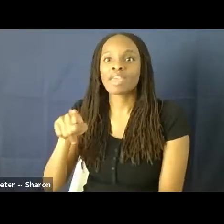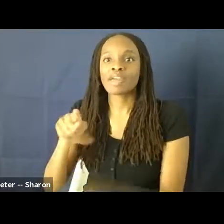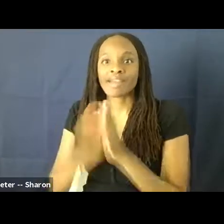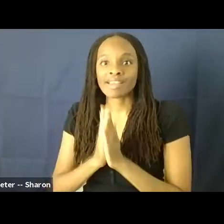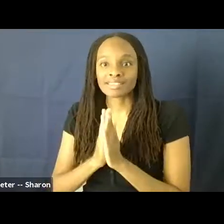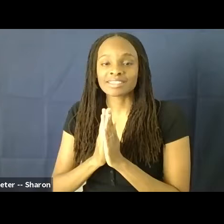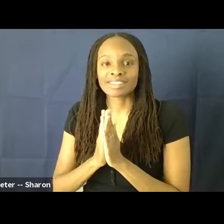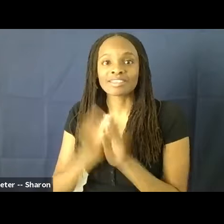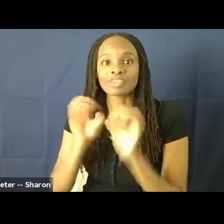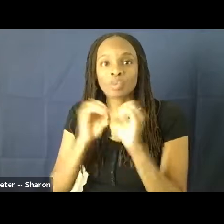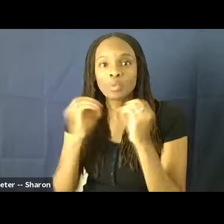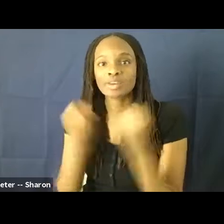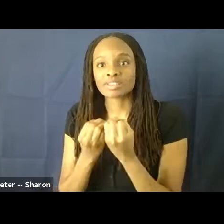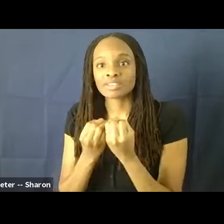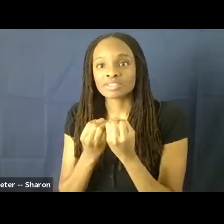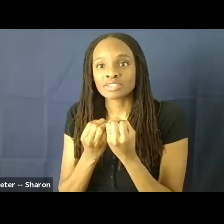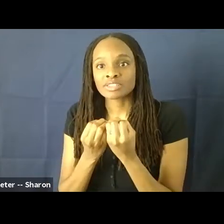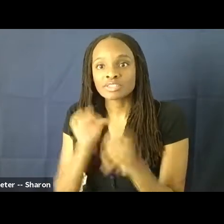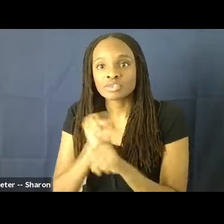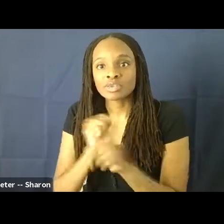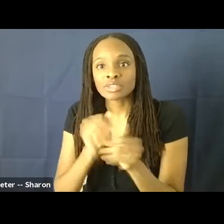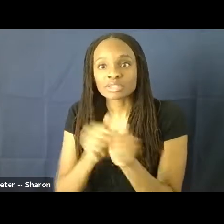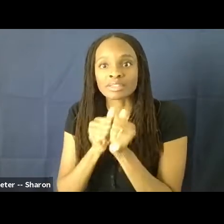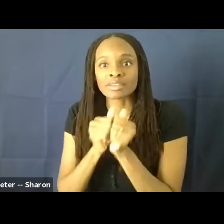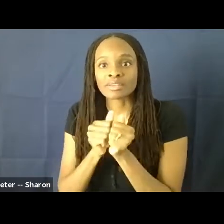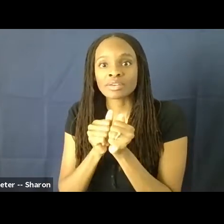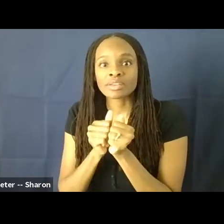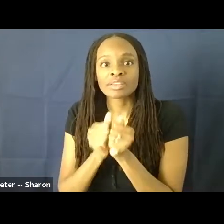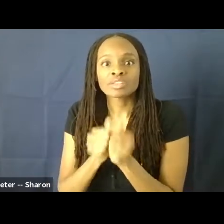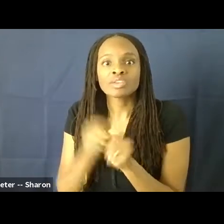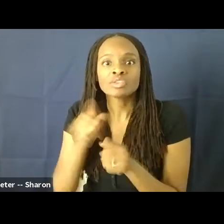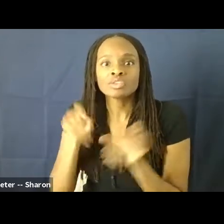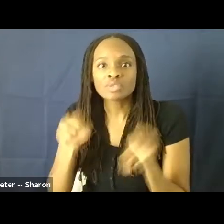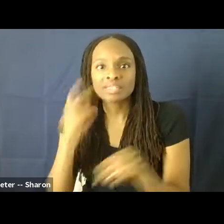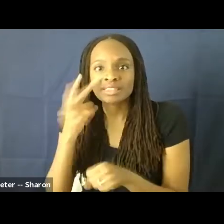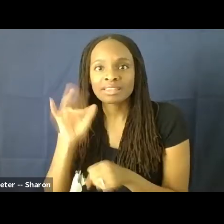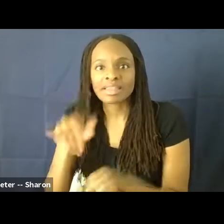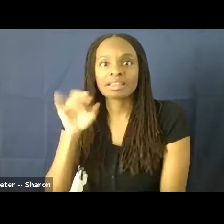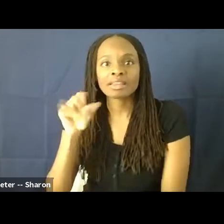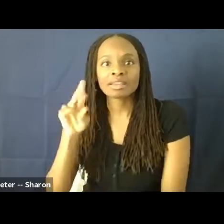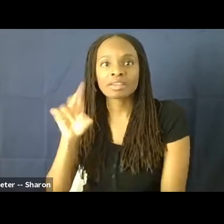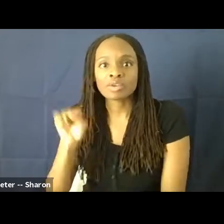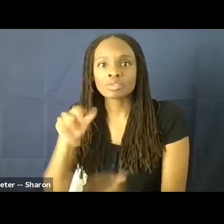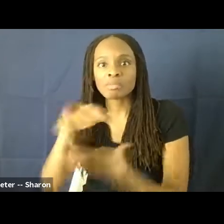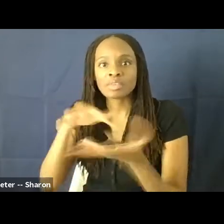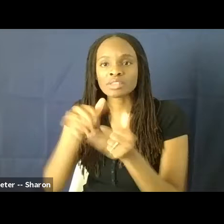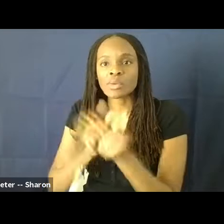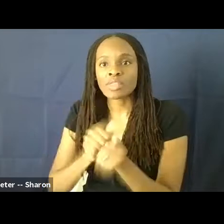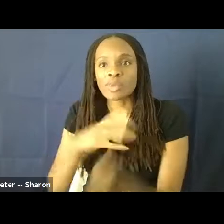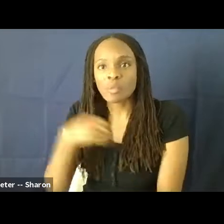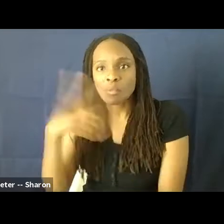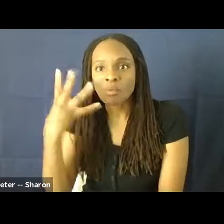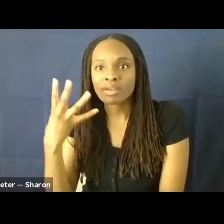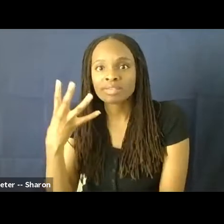organization, that's another word for the production code administration, to refrain from using Negroes in scenes with whites except in a servile